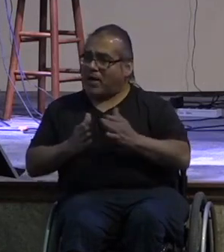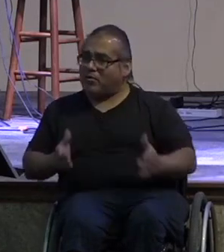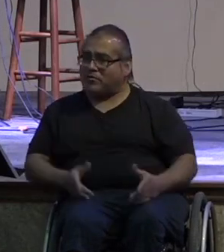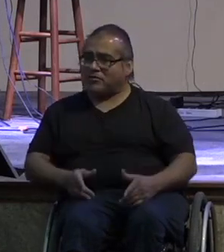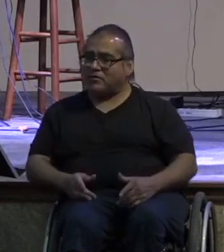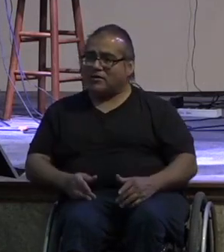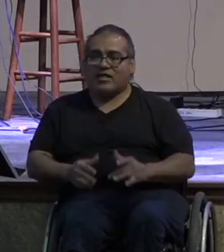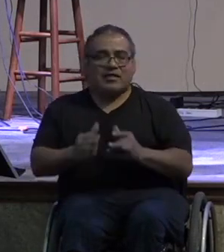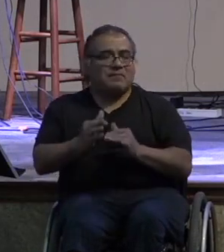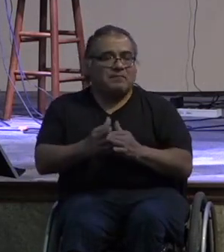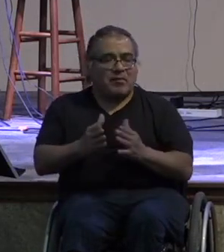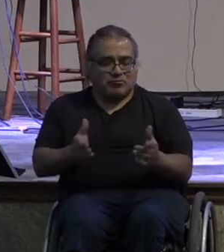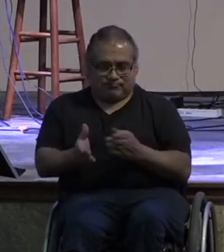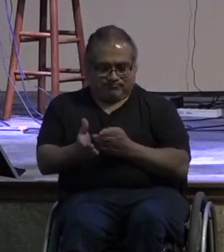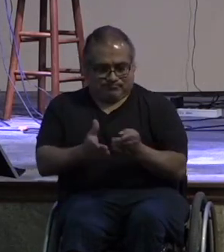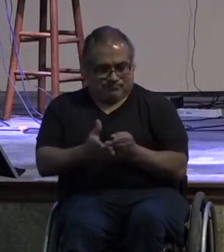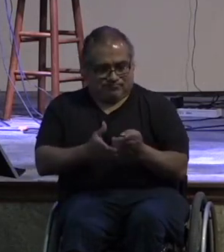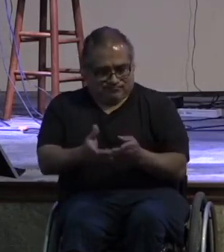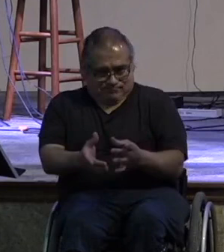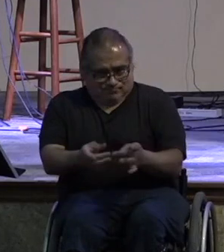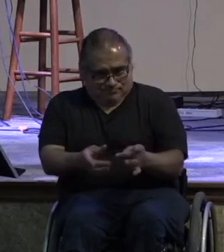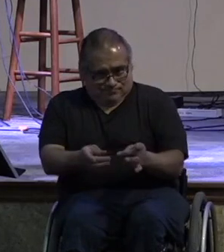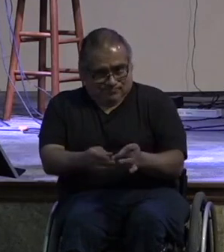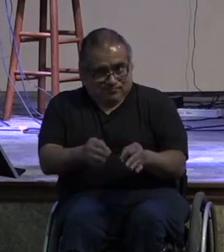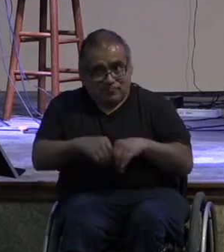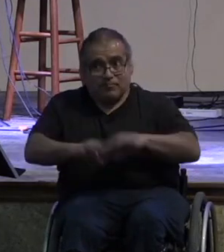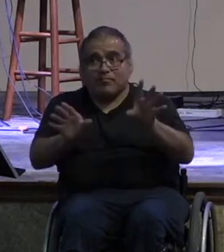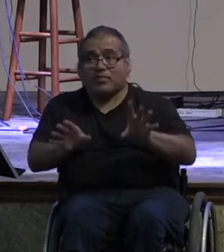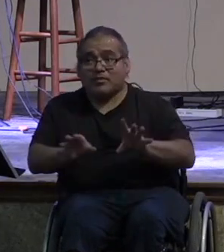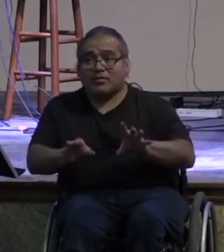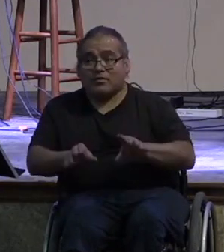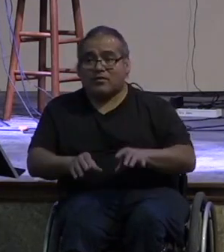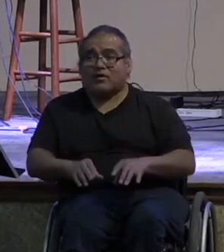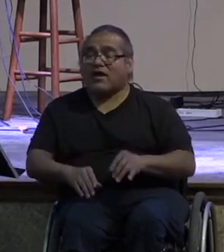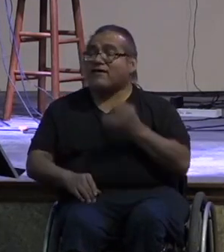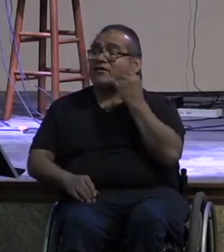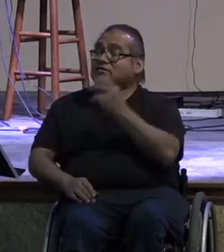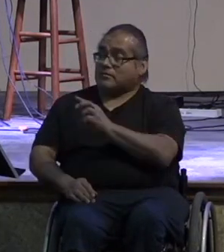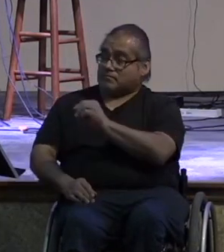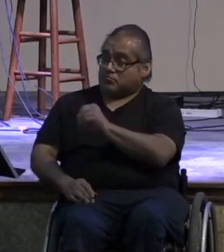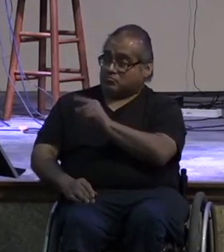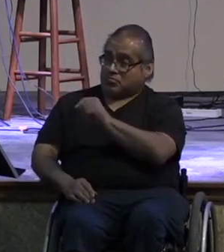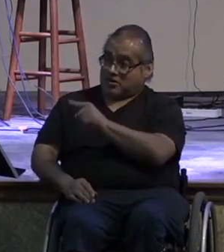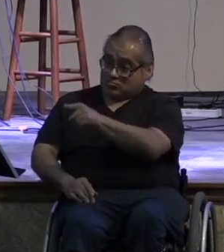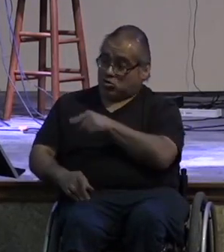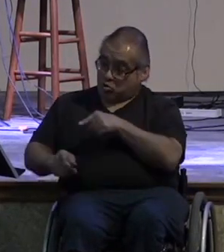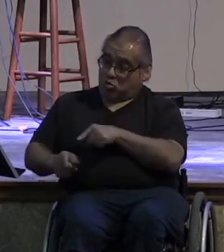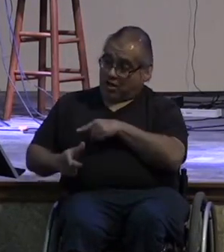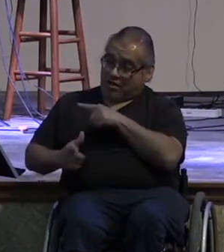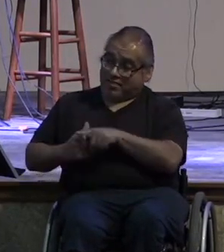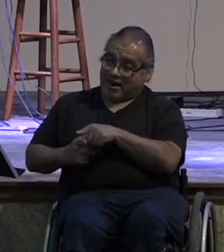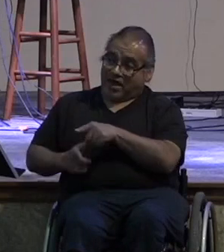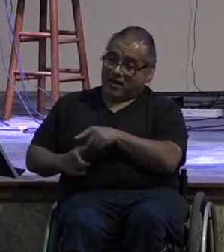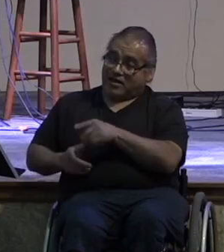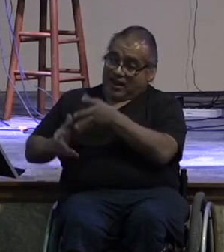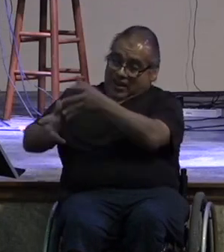that's not what we're told that community does if i see matt struggling i don't let him flounder and hopefully pull himself